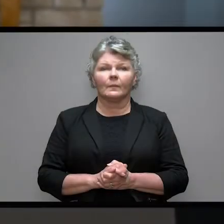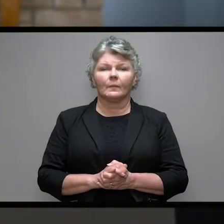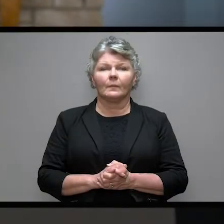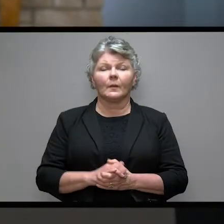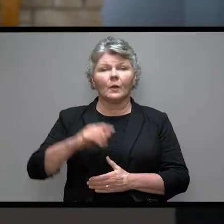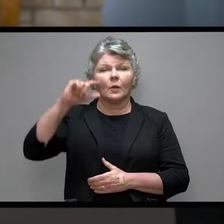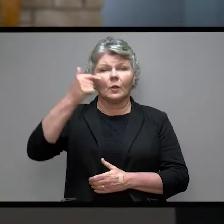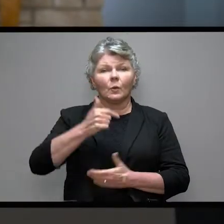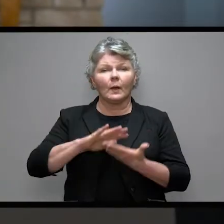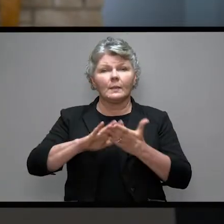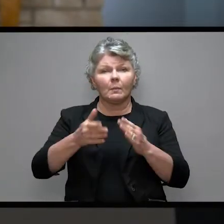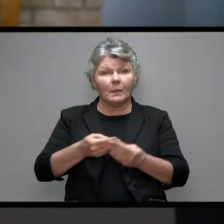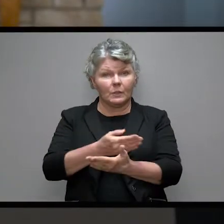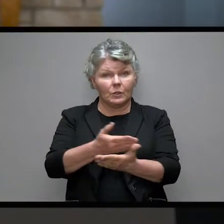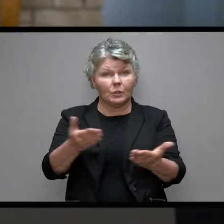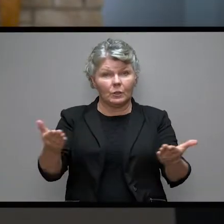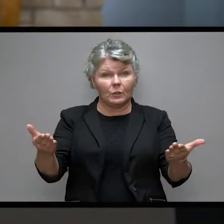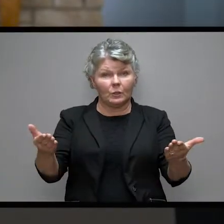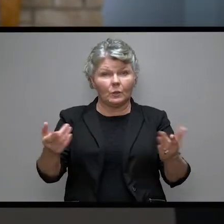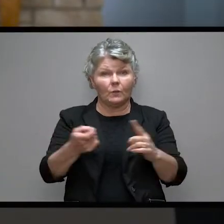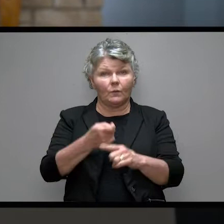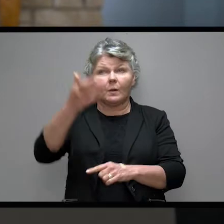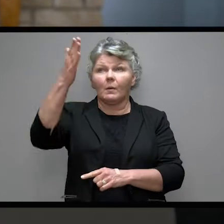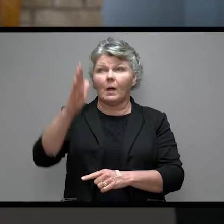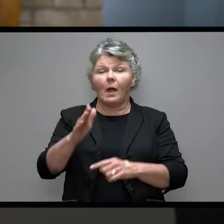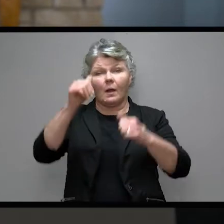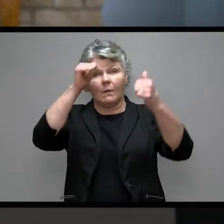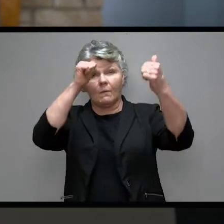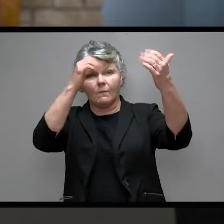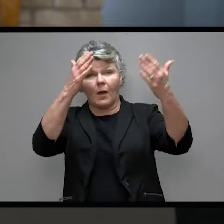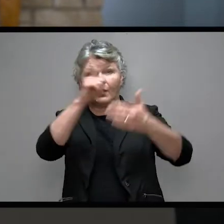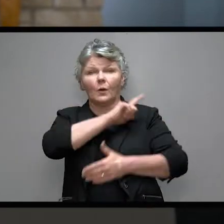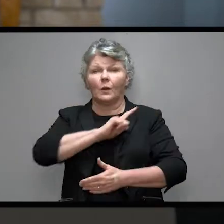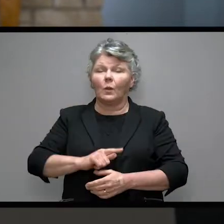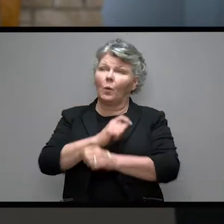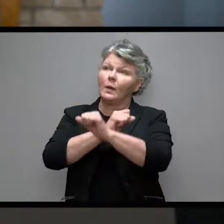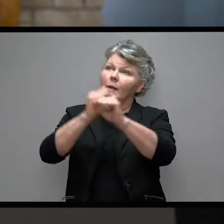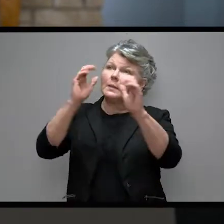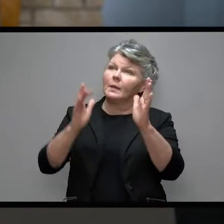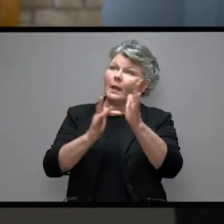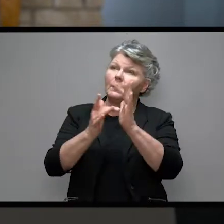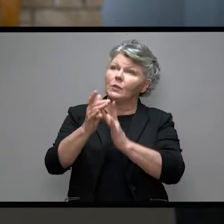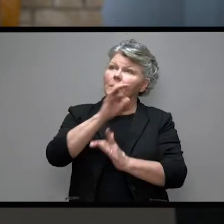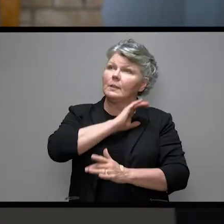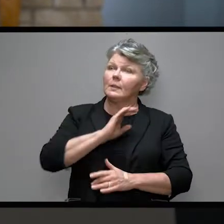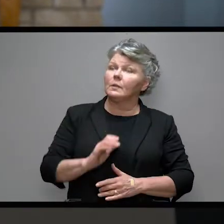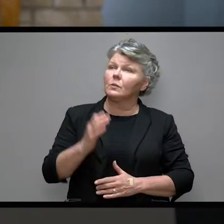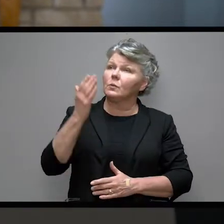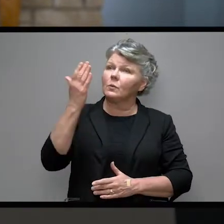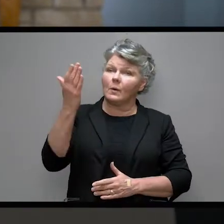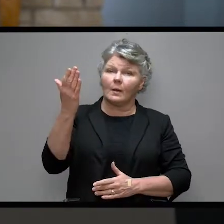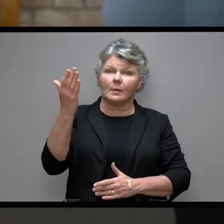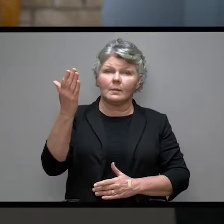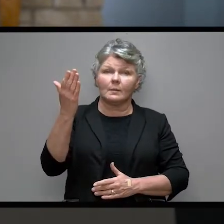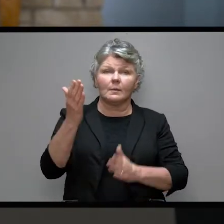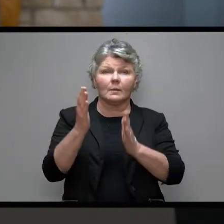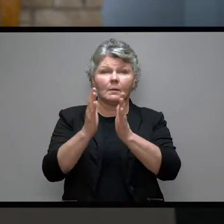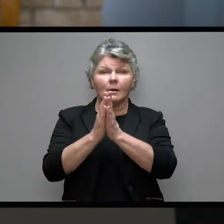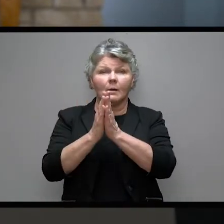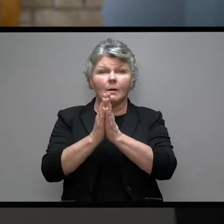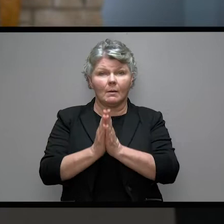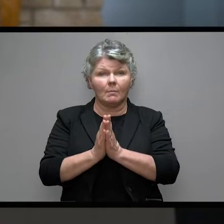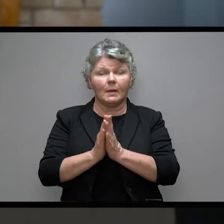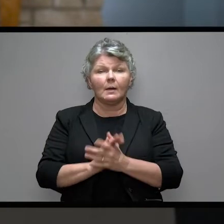Grace and peace to you, from God our Father, and from our Lord and Savior, Jesus the Christ. Amen.